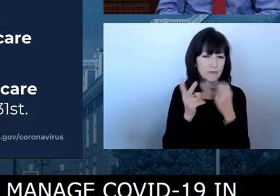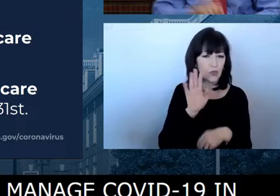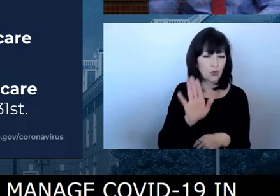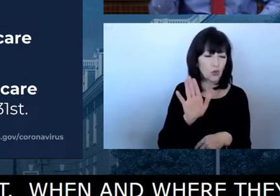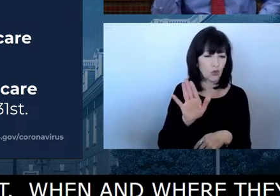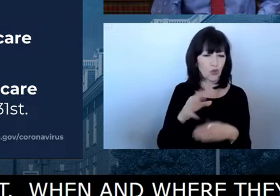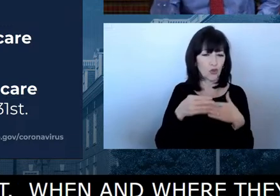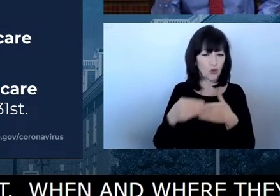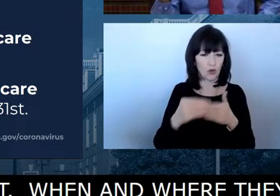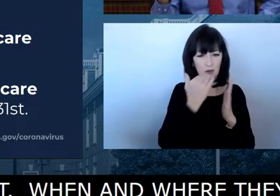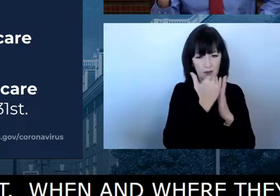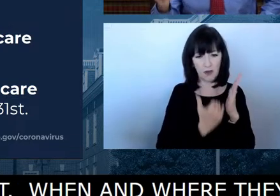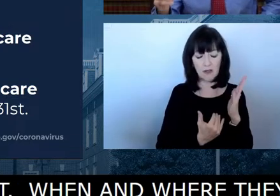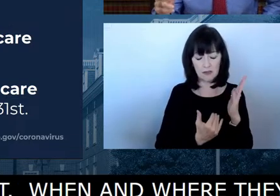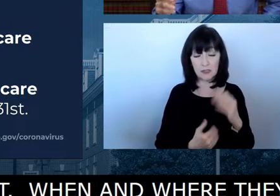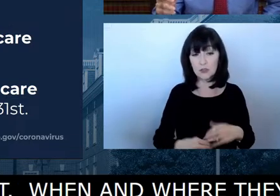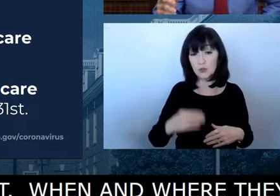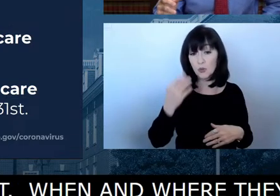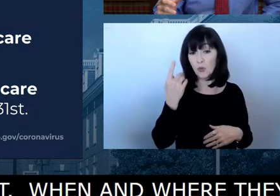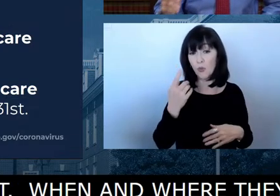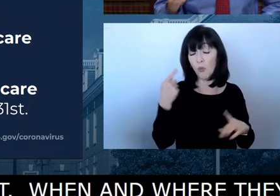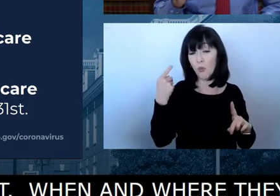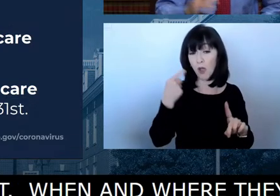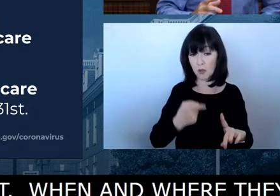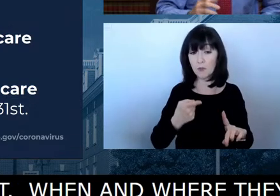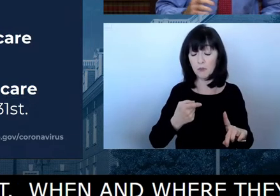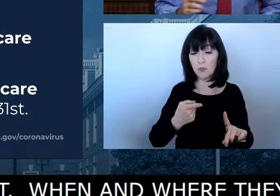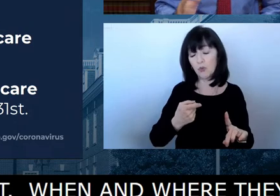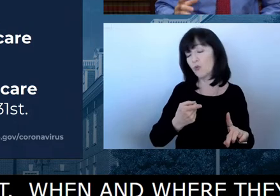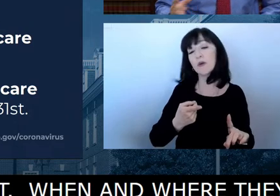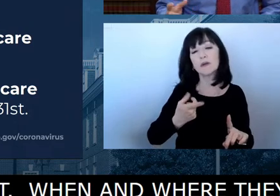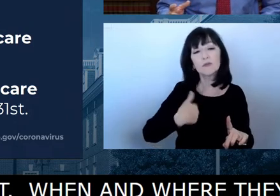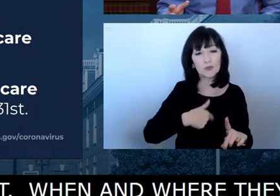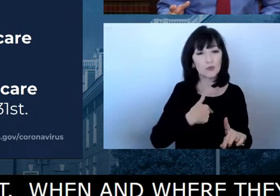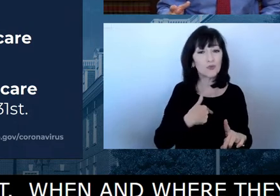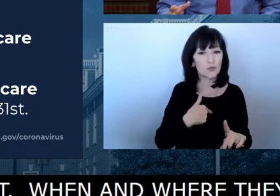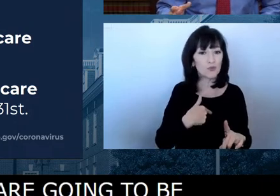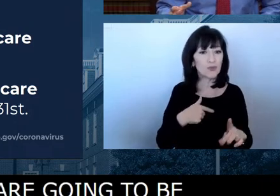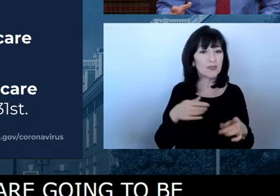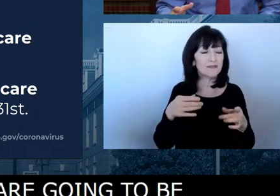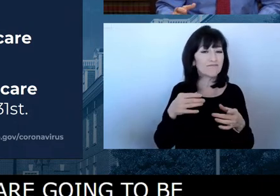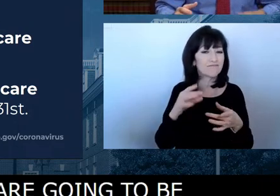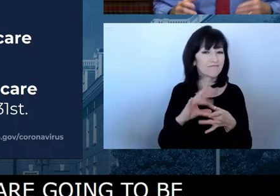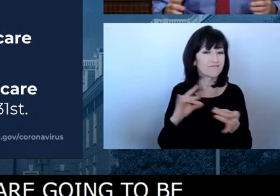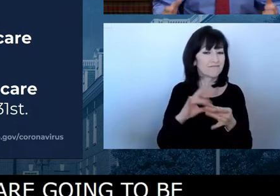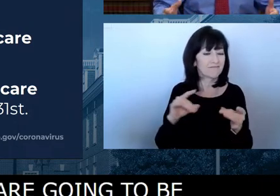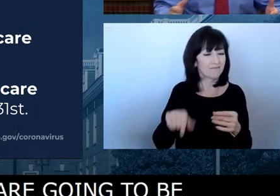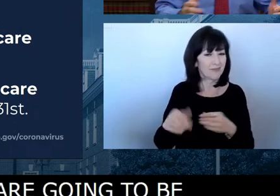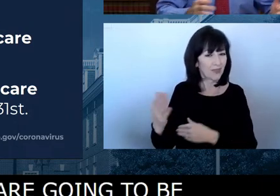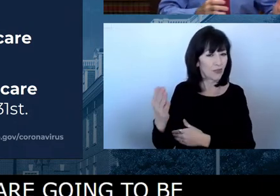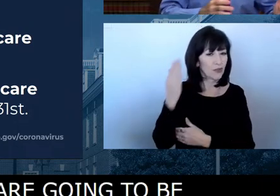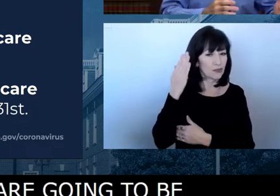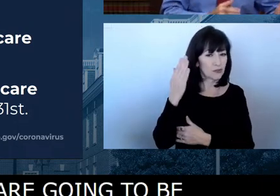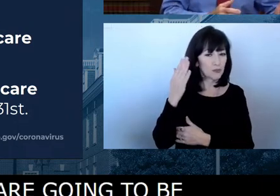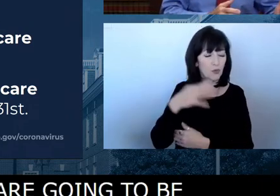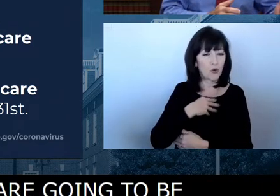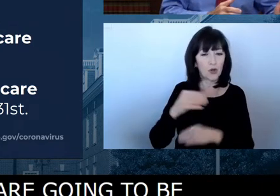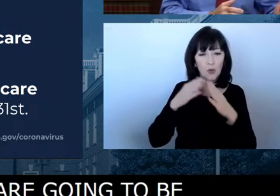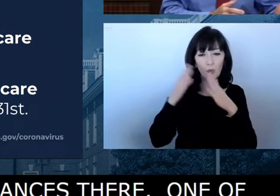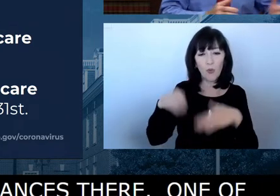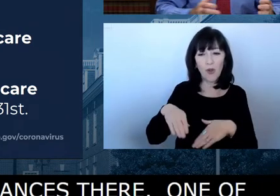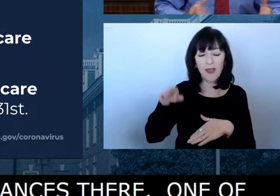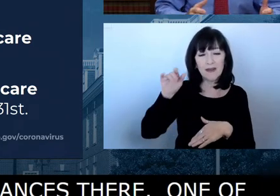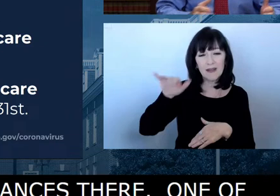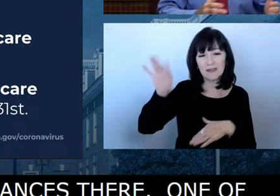I think one of the points that was made on our White House call this morning in response to governors